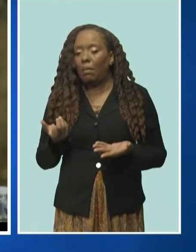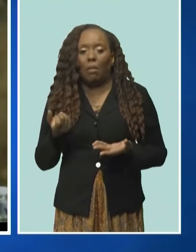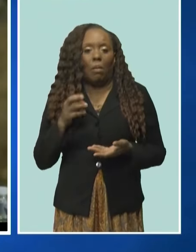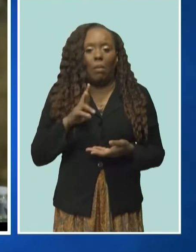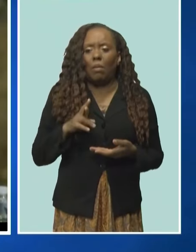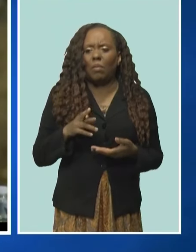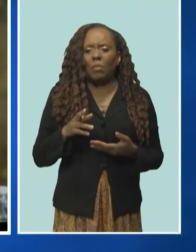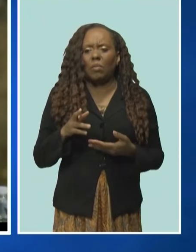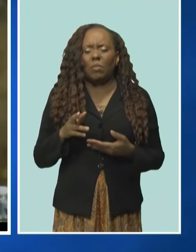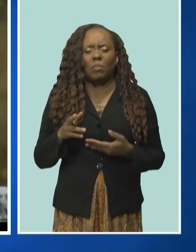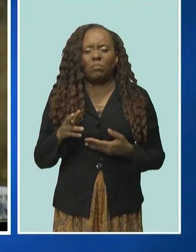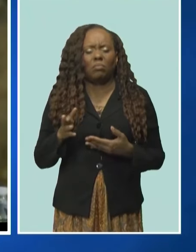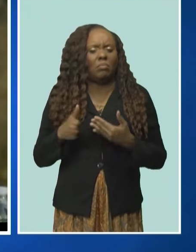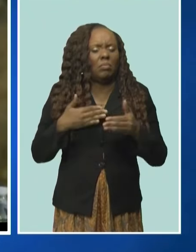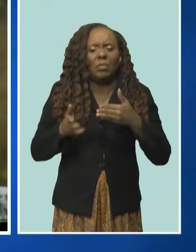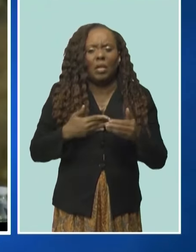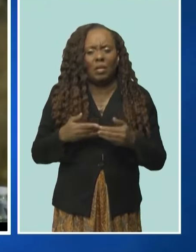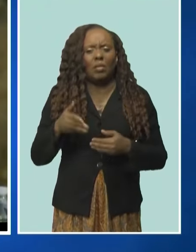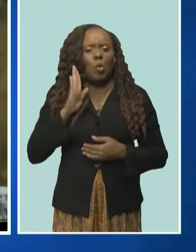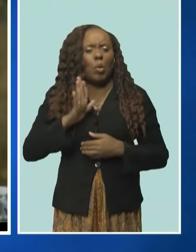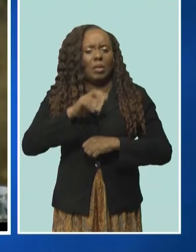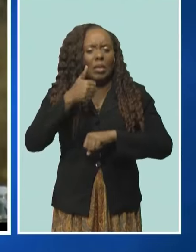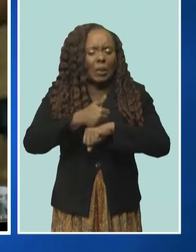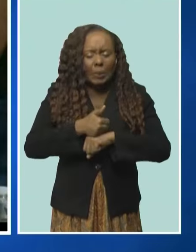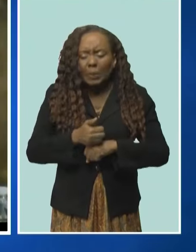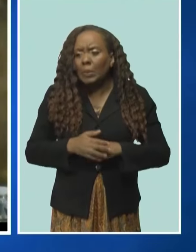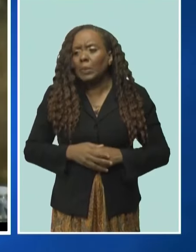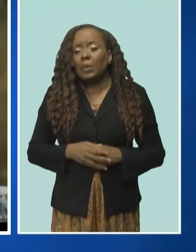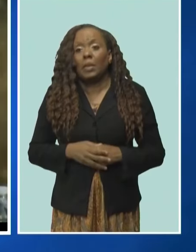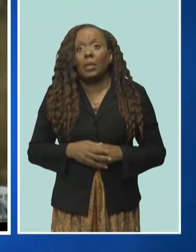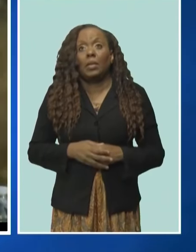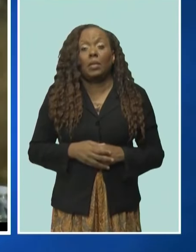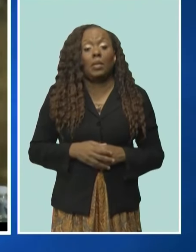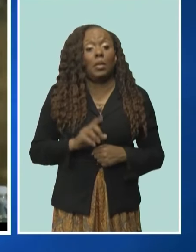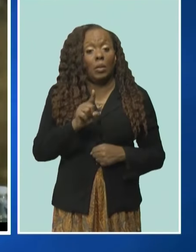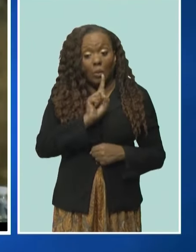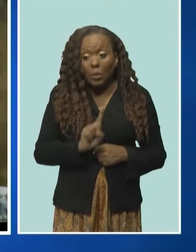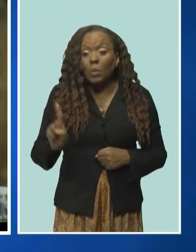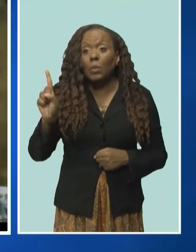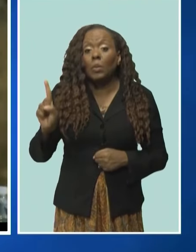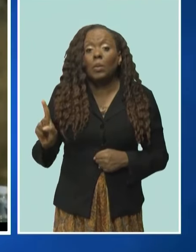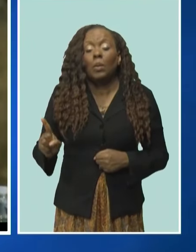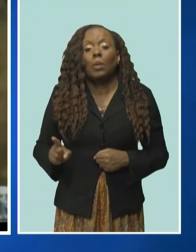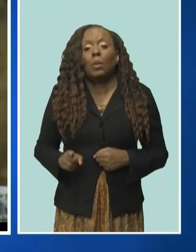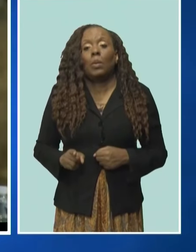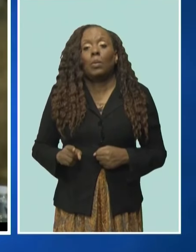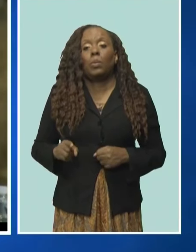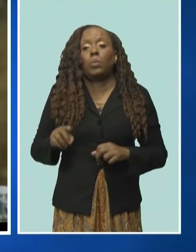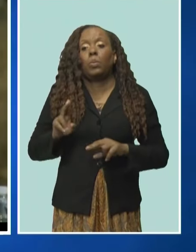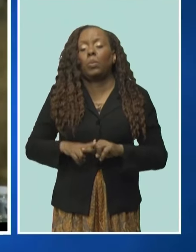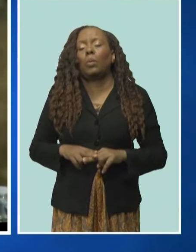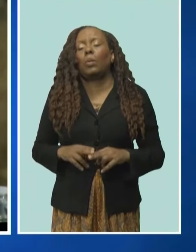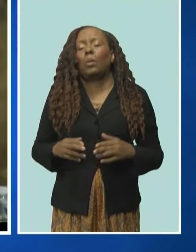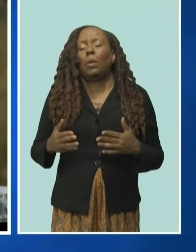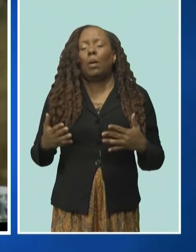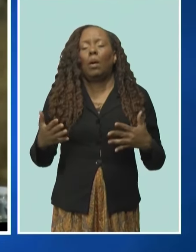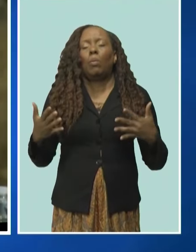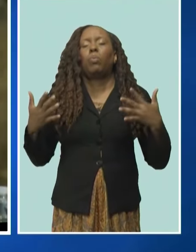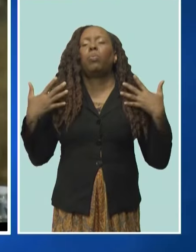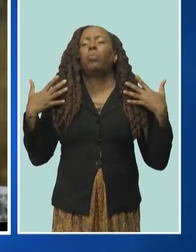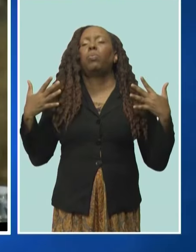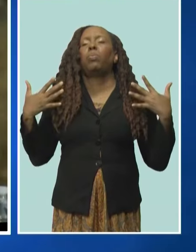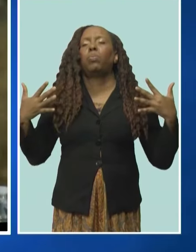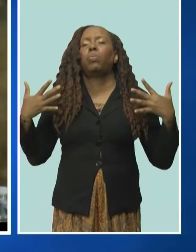in each community that we try to do it in, and that they can then have a little relief for a few hours when it is